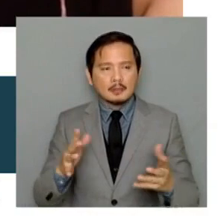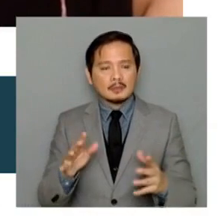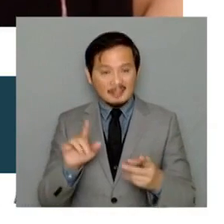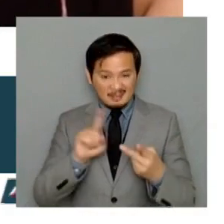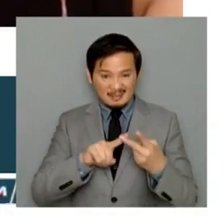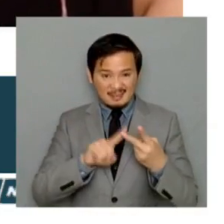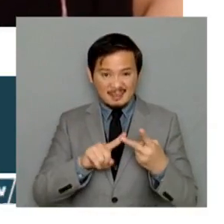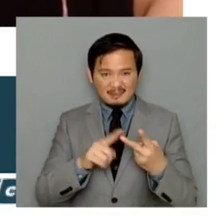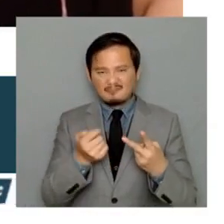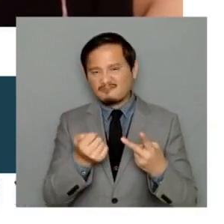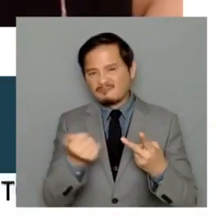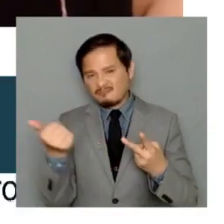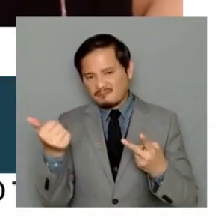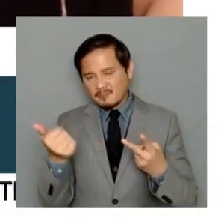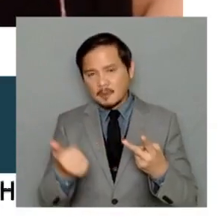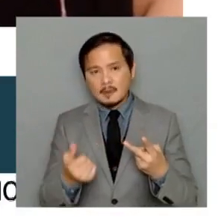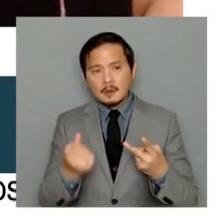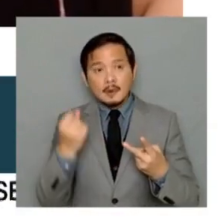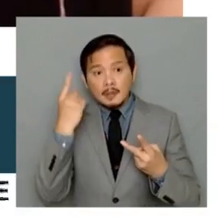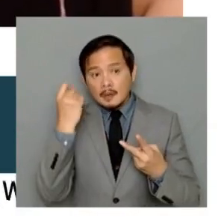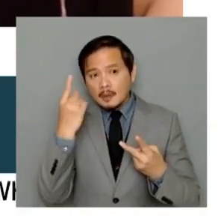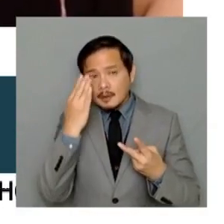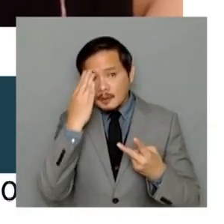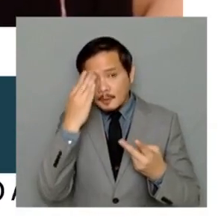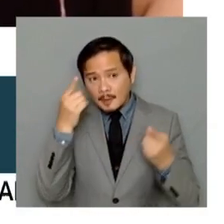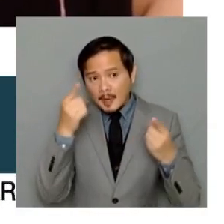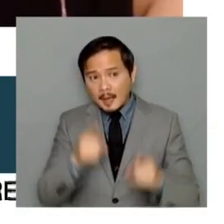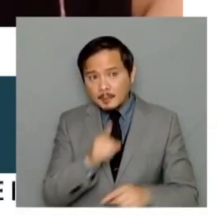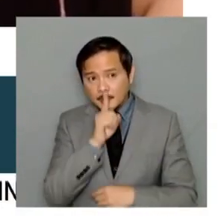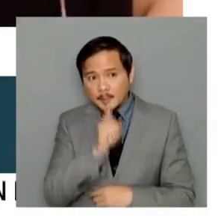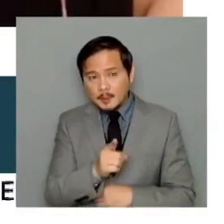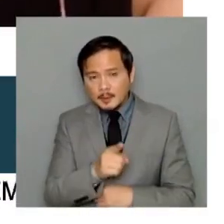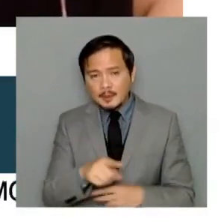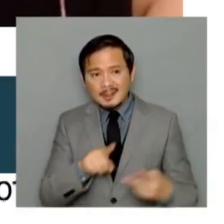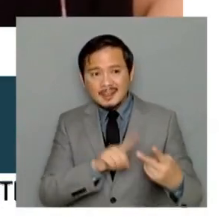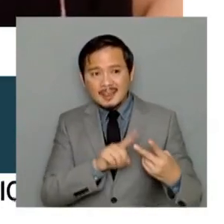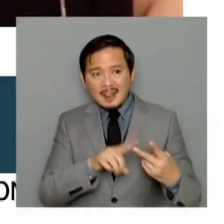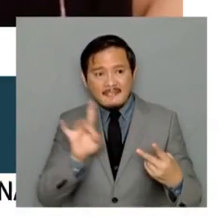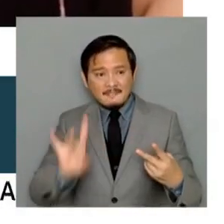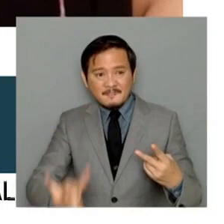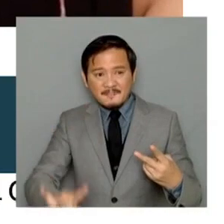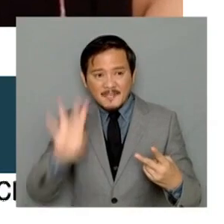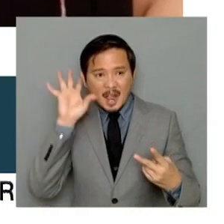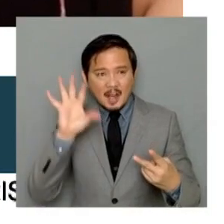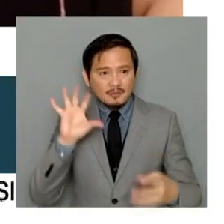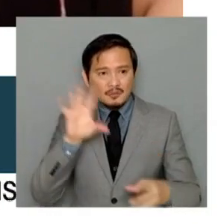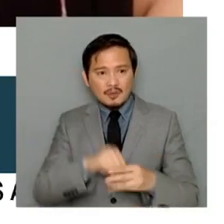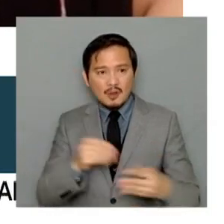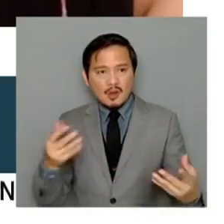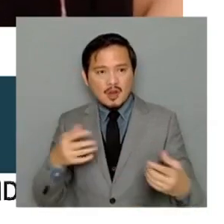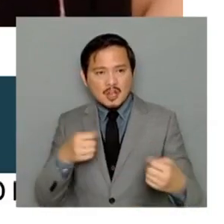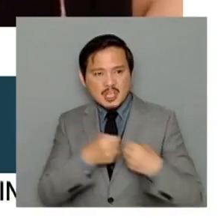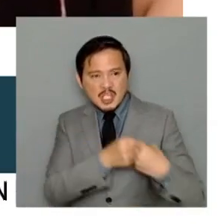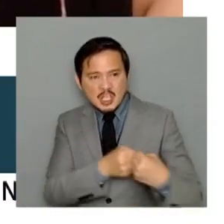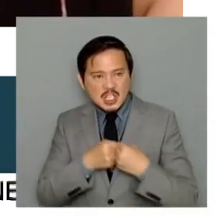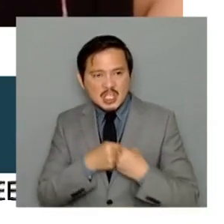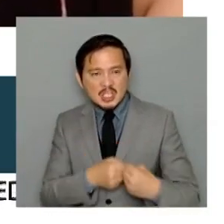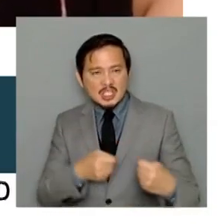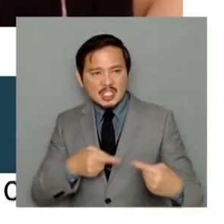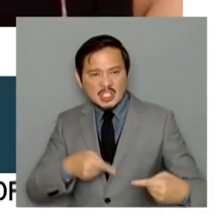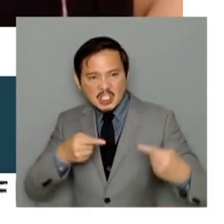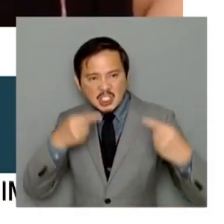But really, when you talk about what is happening on the ground, violence has become a part of it. You talk about land defenders,